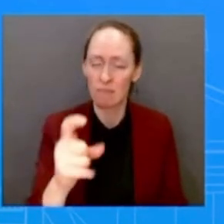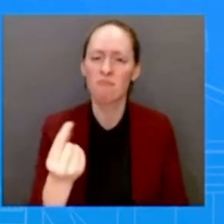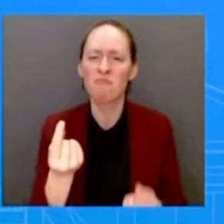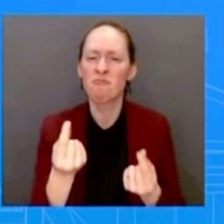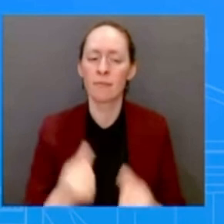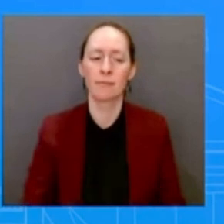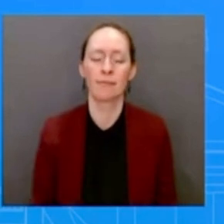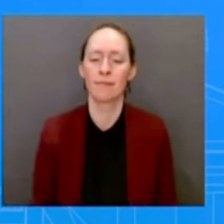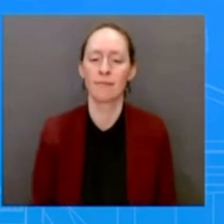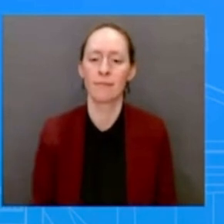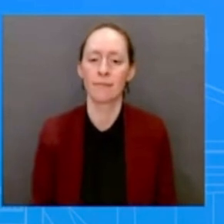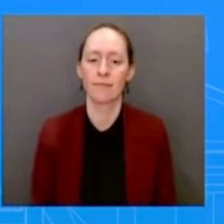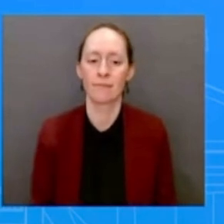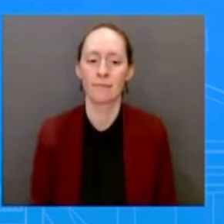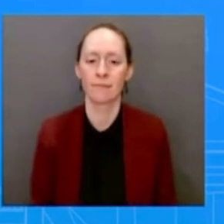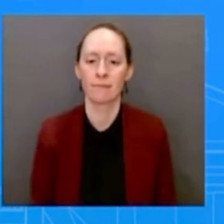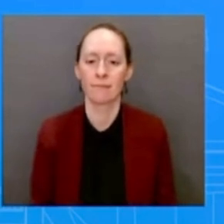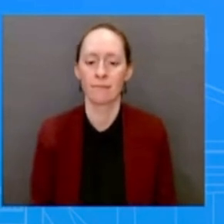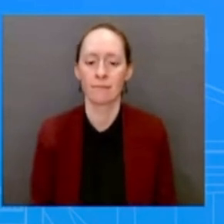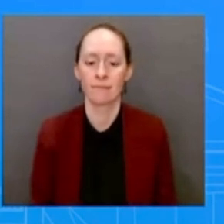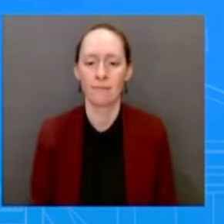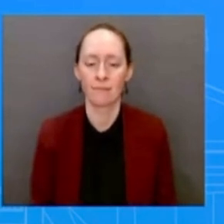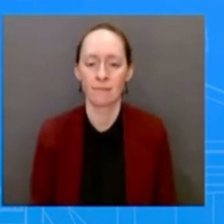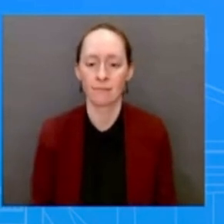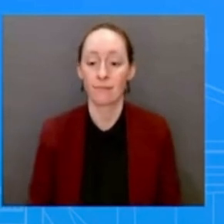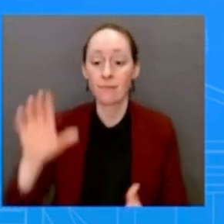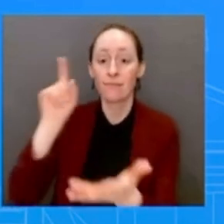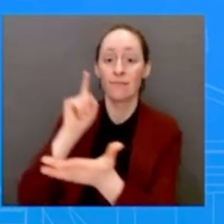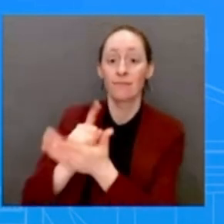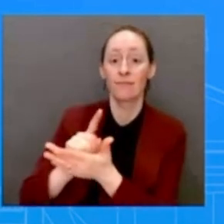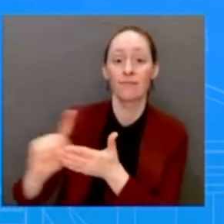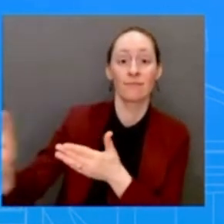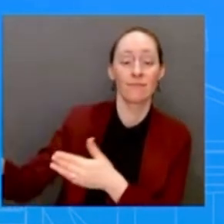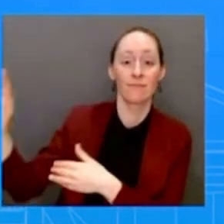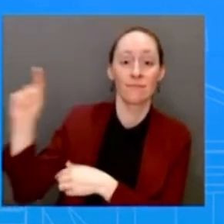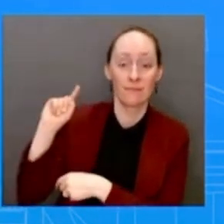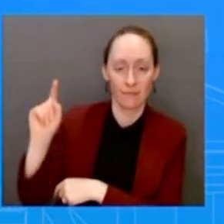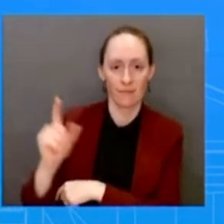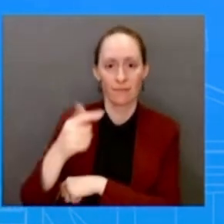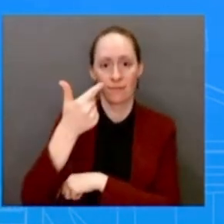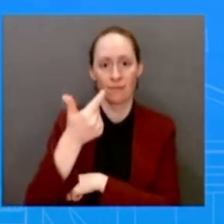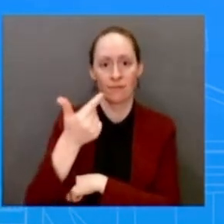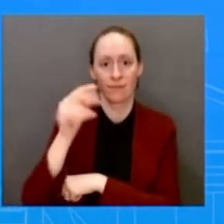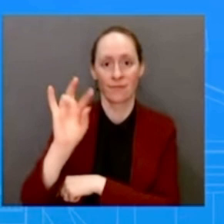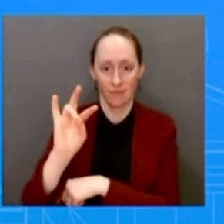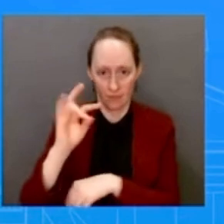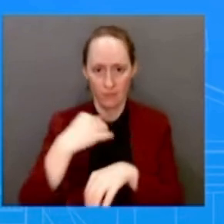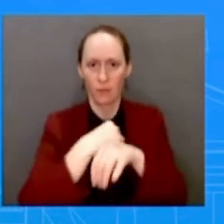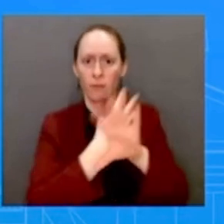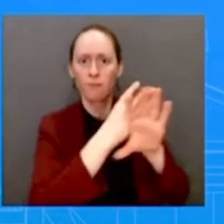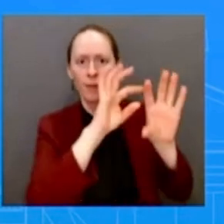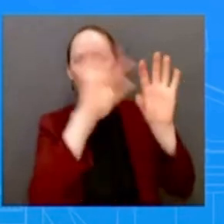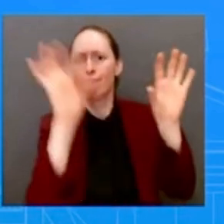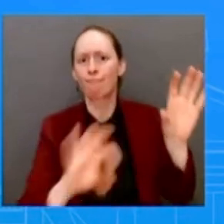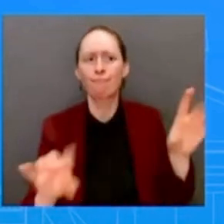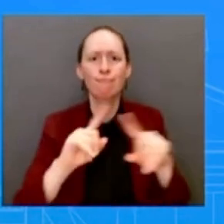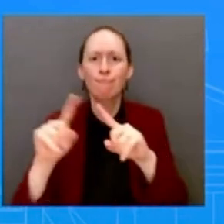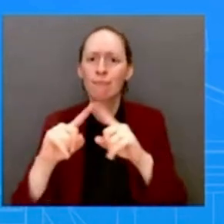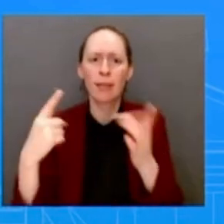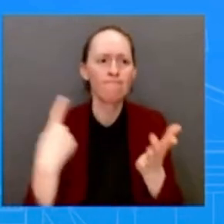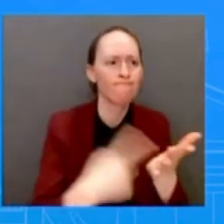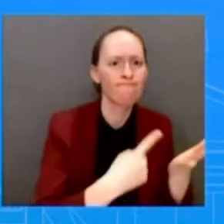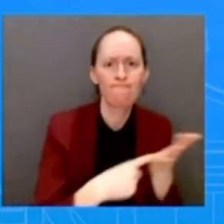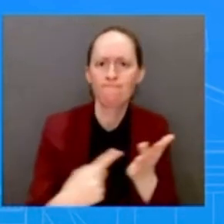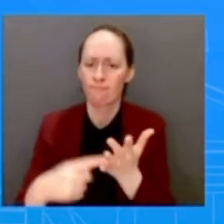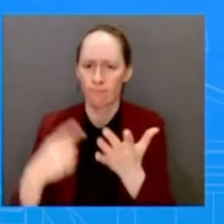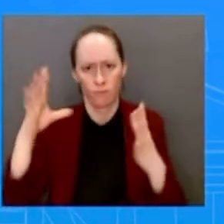call just last week. The President was in Ukraine and he was also in Poland. There's constant communication with our Allies